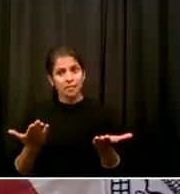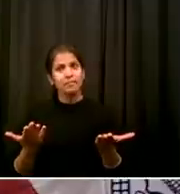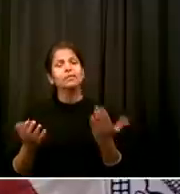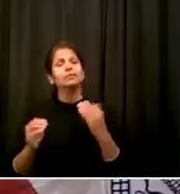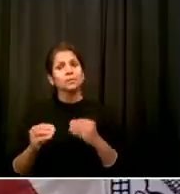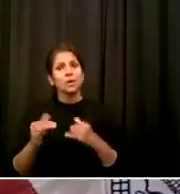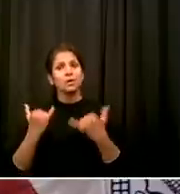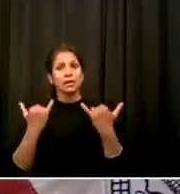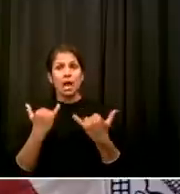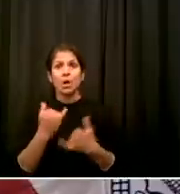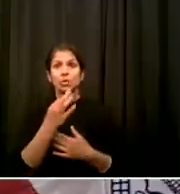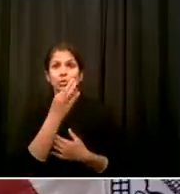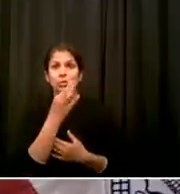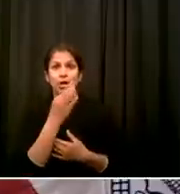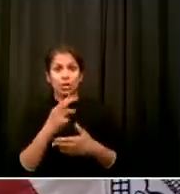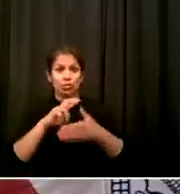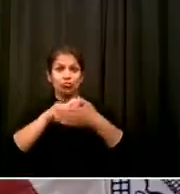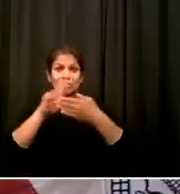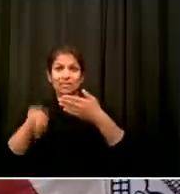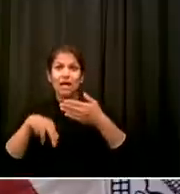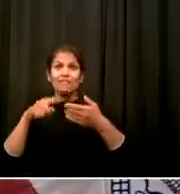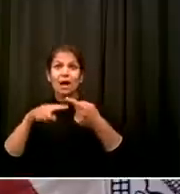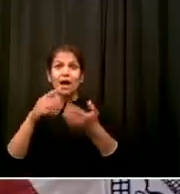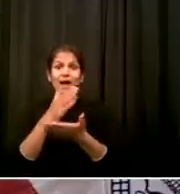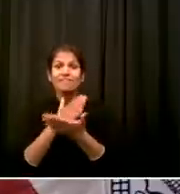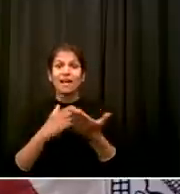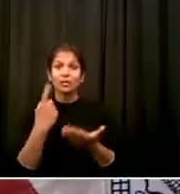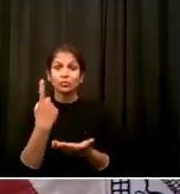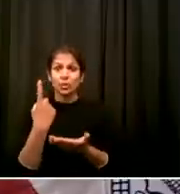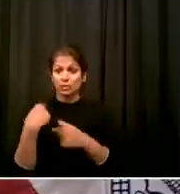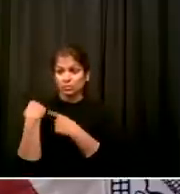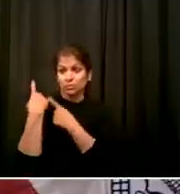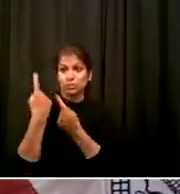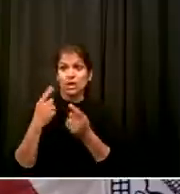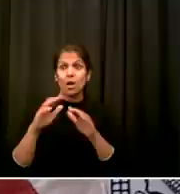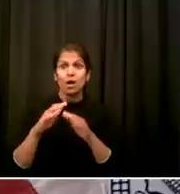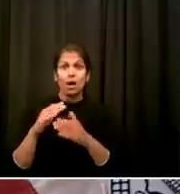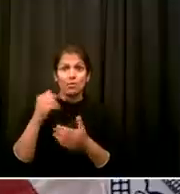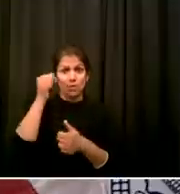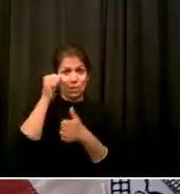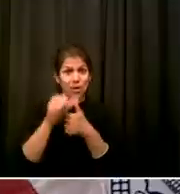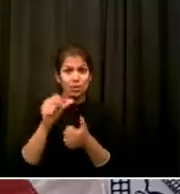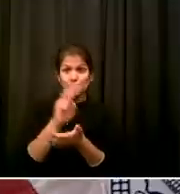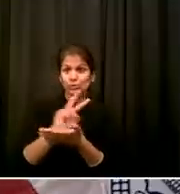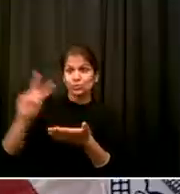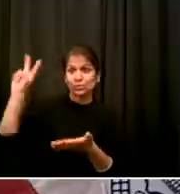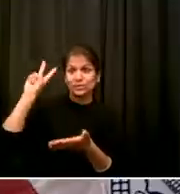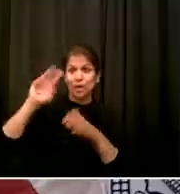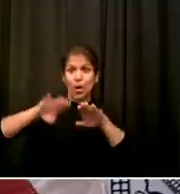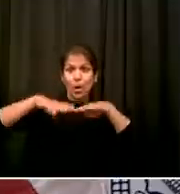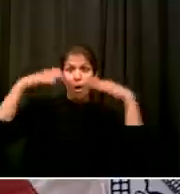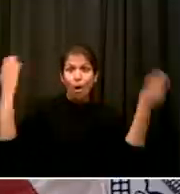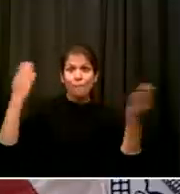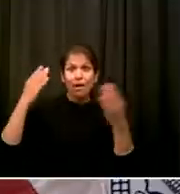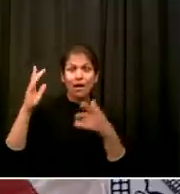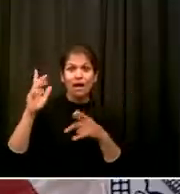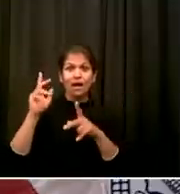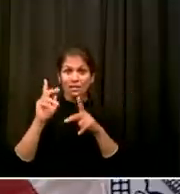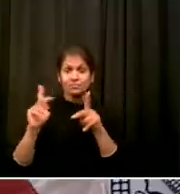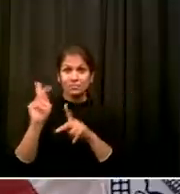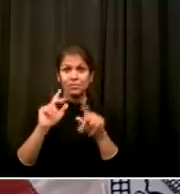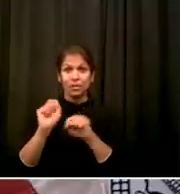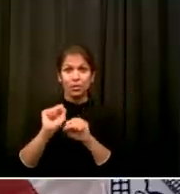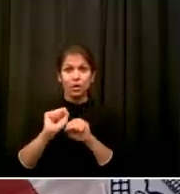test Did phase one when, you know, of thousands of people came back into circulation You've seen how much more traffic there is, how much more people on the subways, etc.